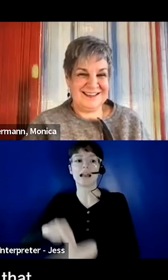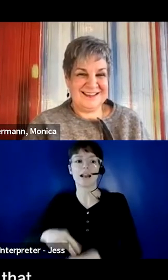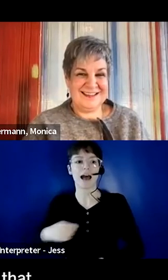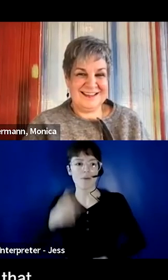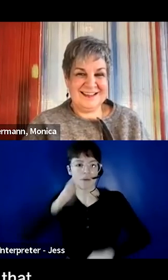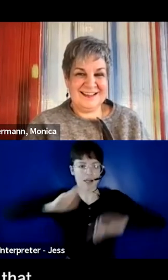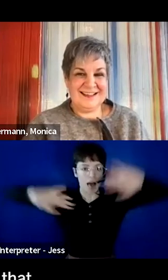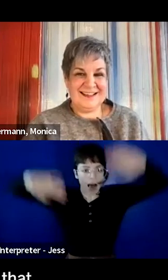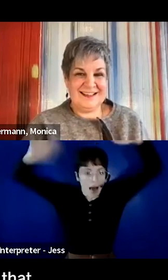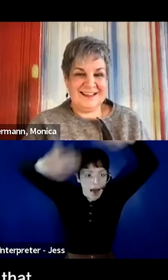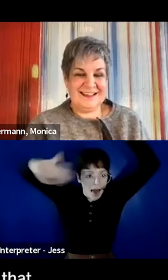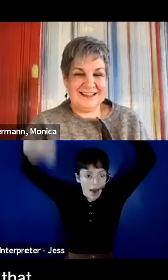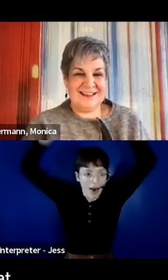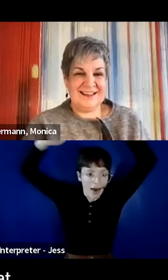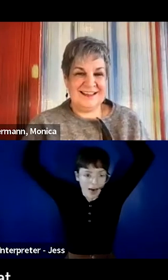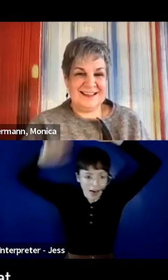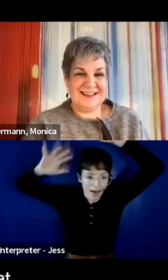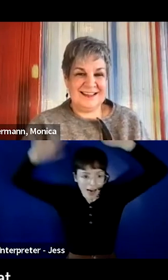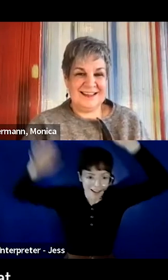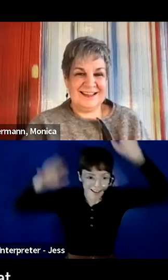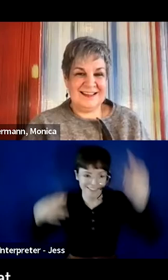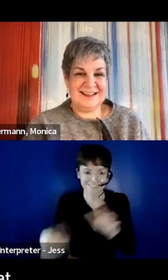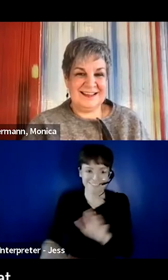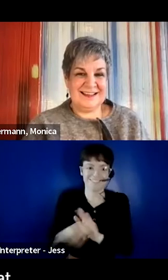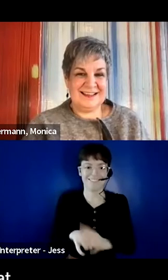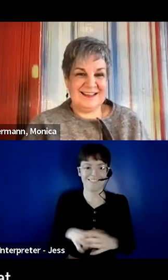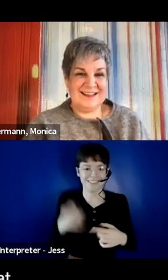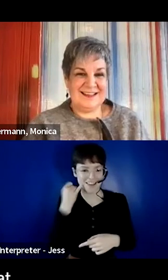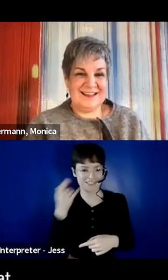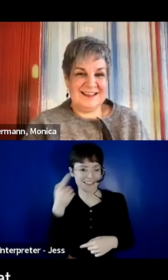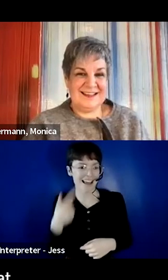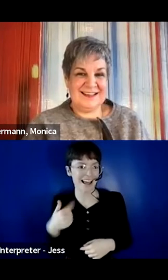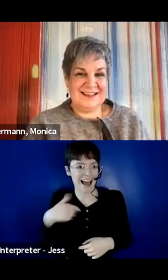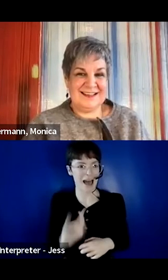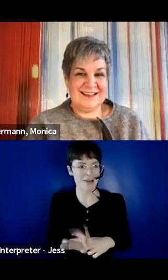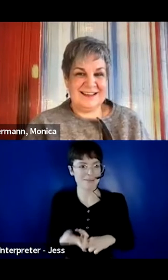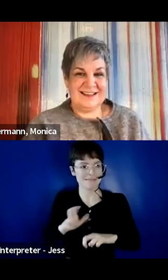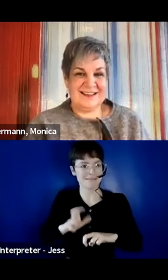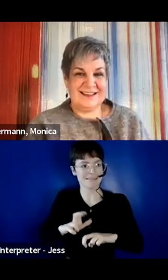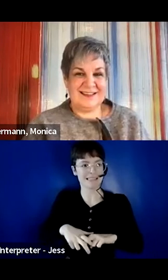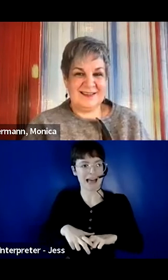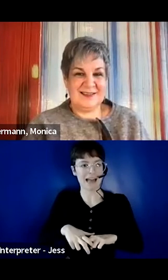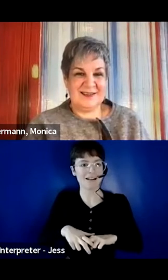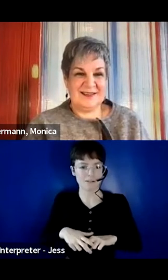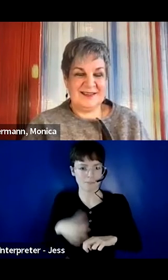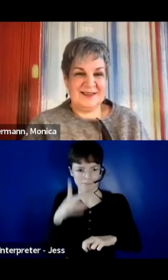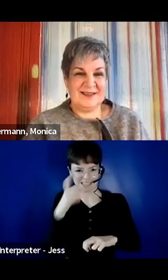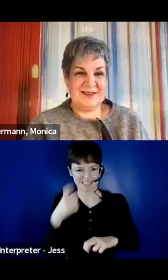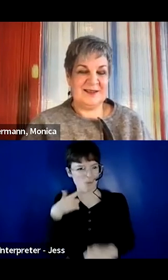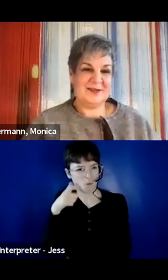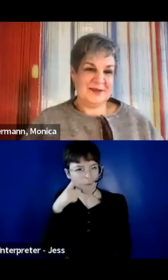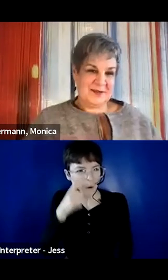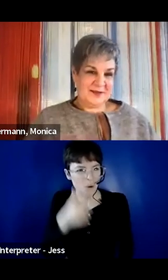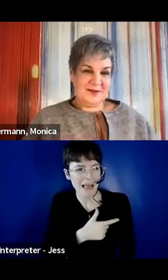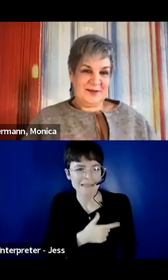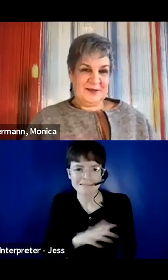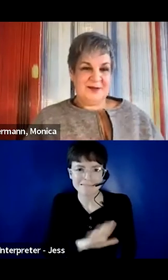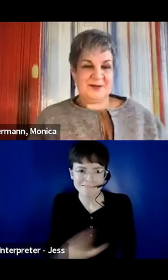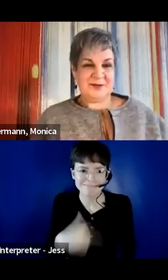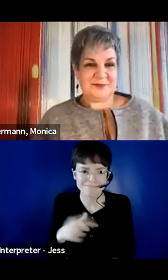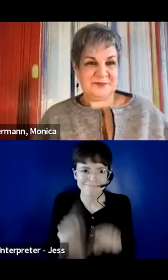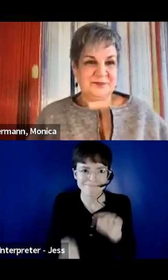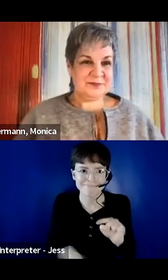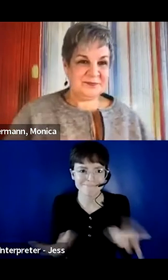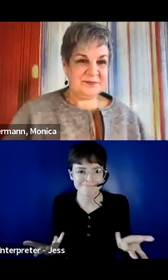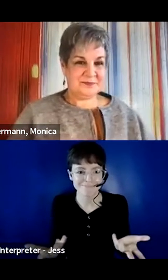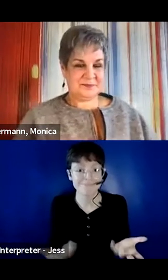people knew that I wasn't being rude by not standing if they thought I was in a stadium seat or something like that. And your point around, you know, restaurants and things,